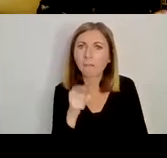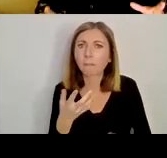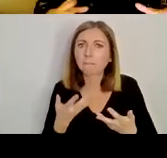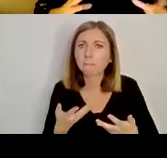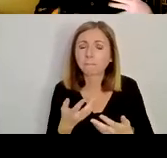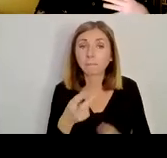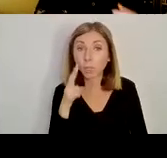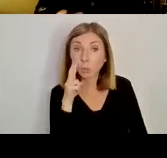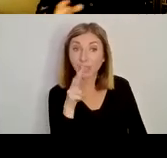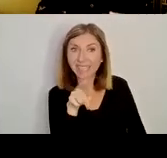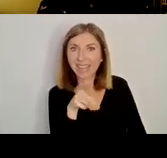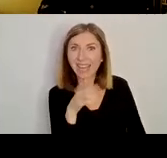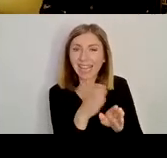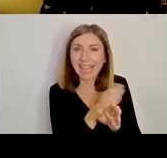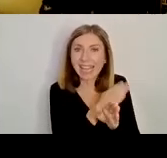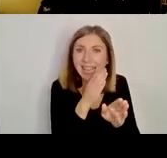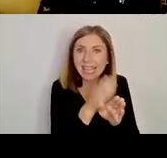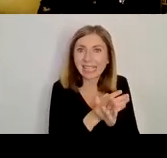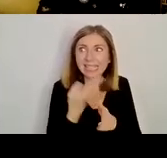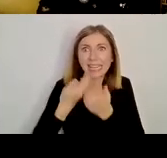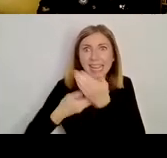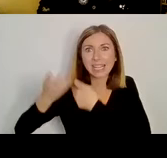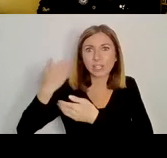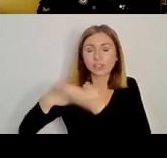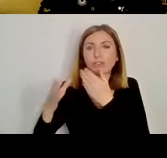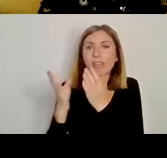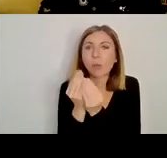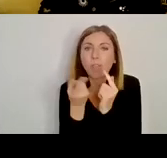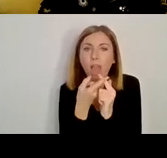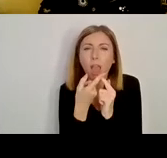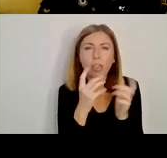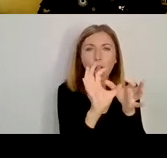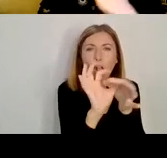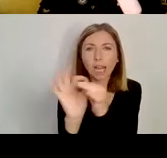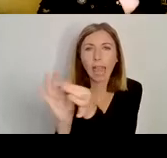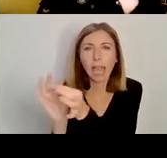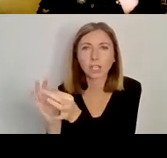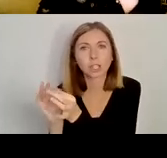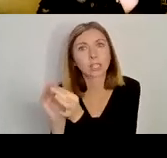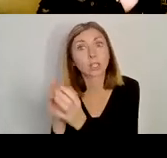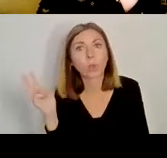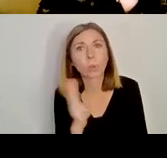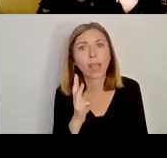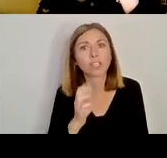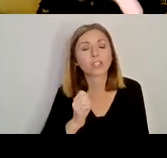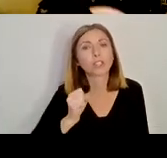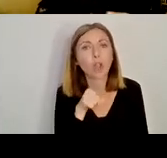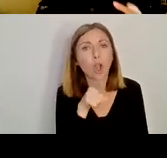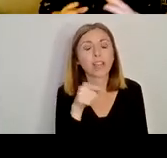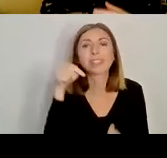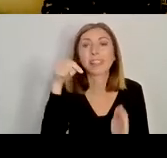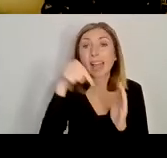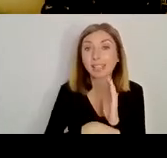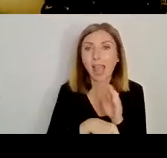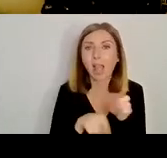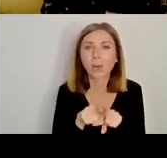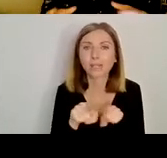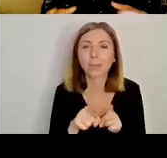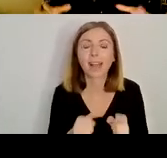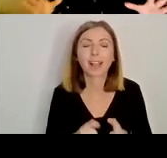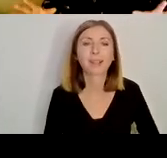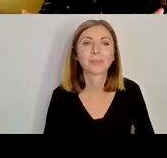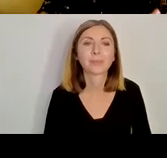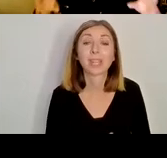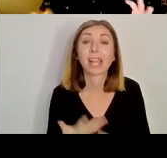of these connections between Down and Western Scotland. So what I wanted to do now, and